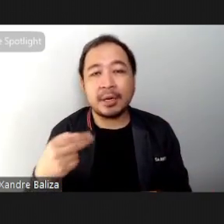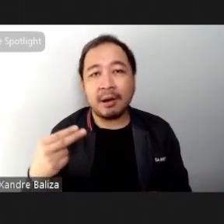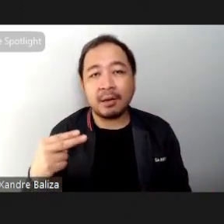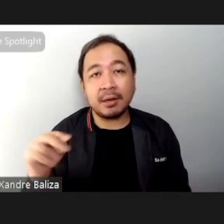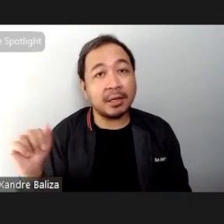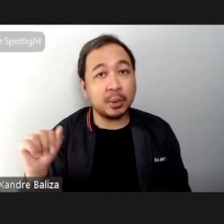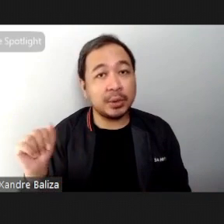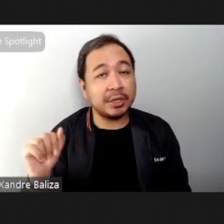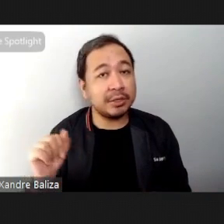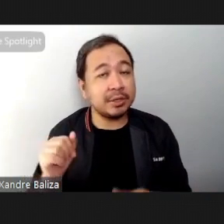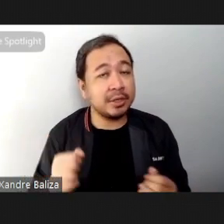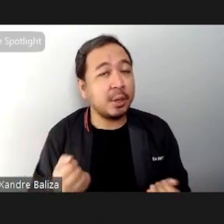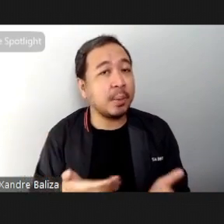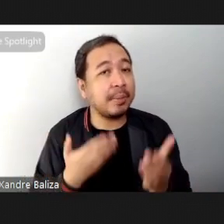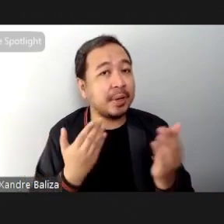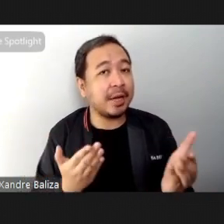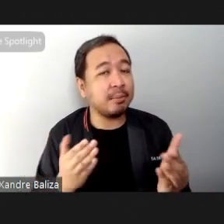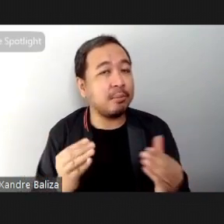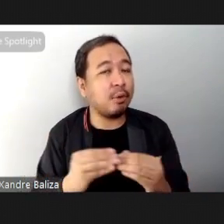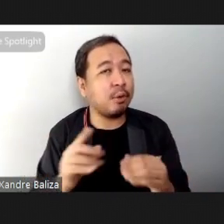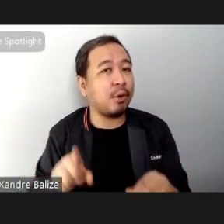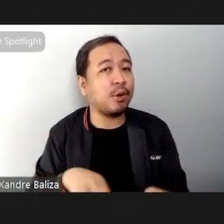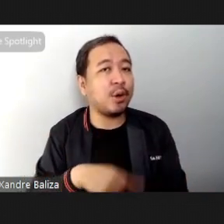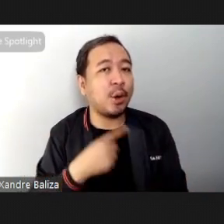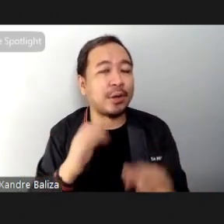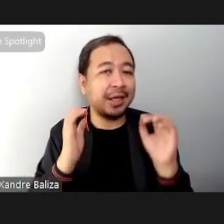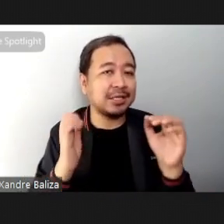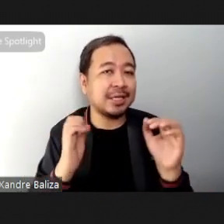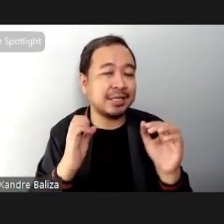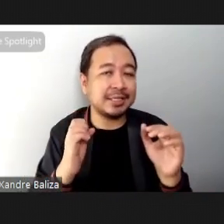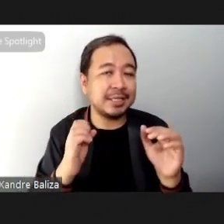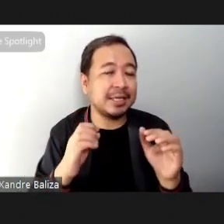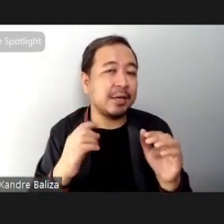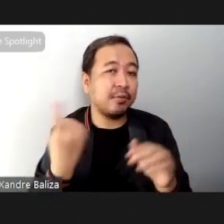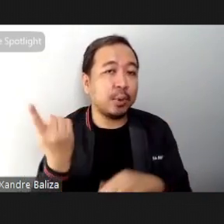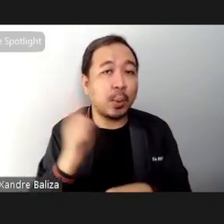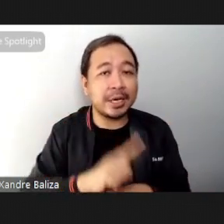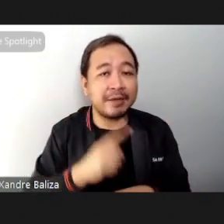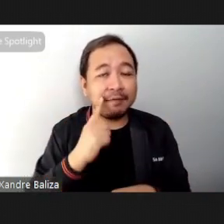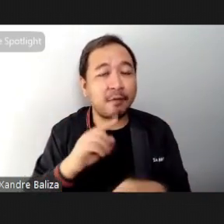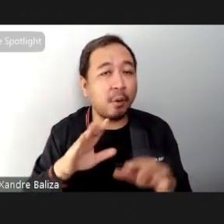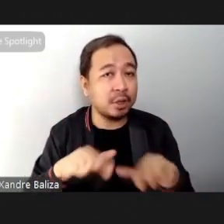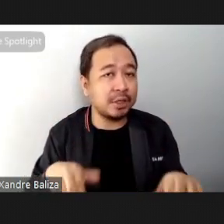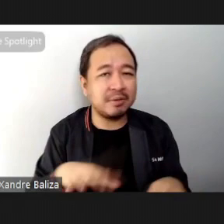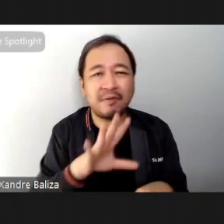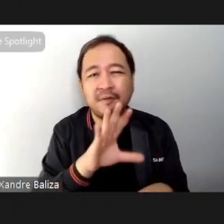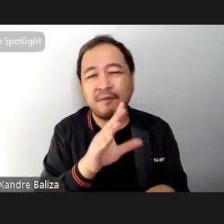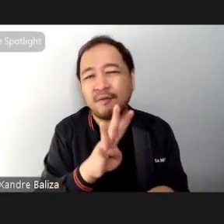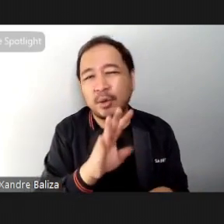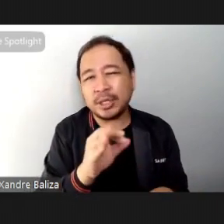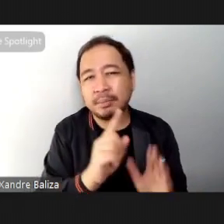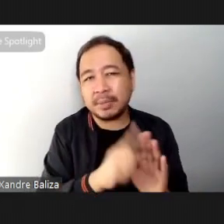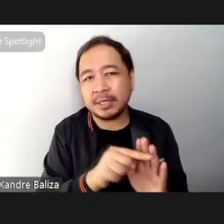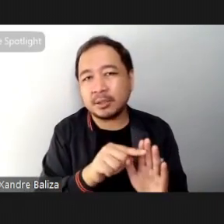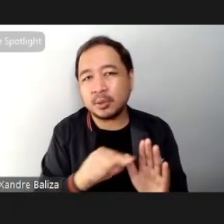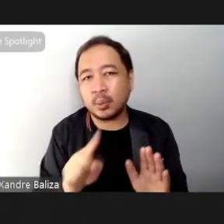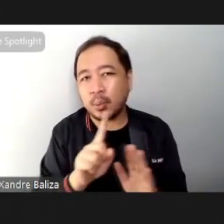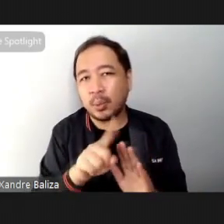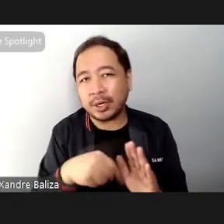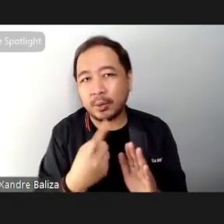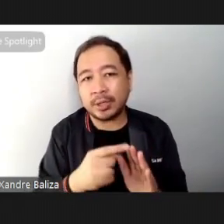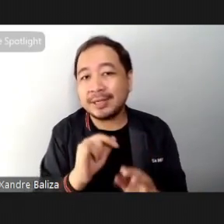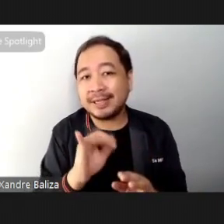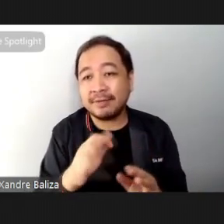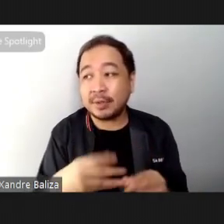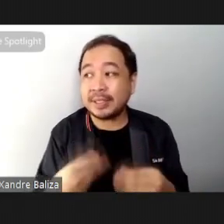recommends a longer period of exercise per day for children this can range from 40 minutes to 1 hour and if you give them a rope